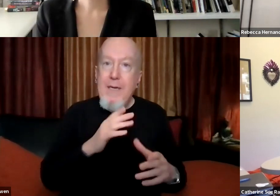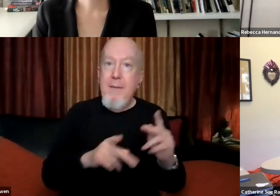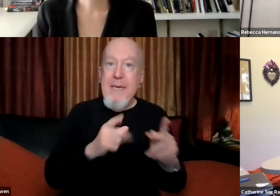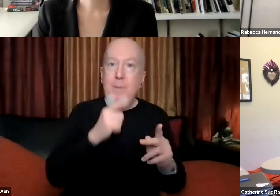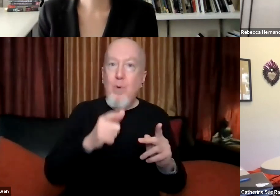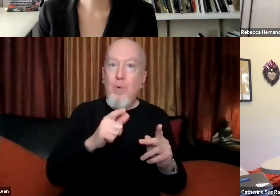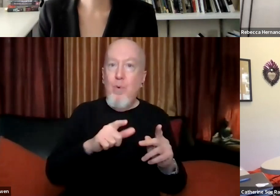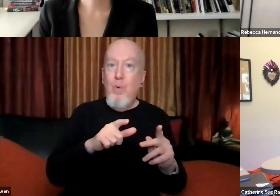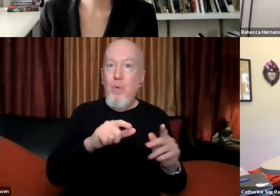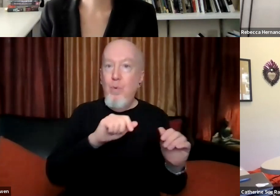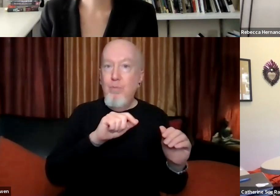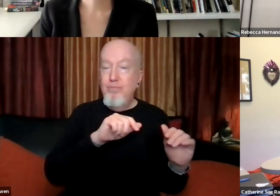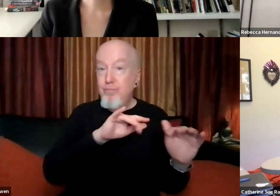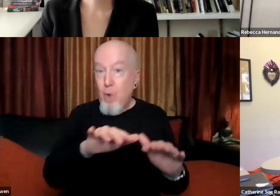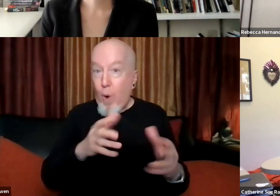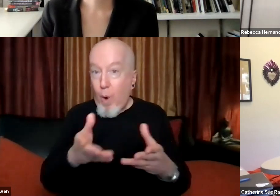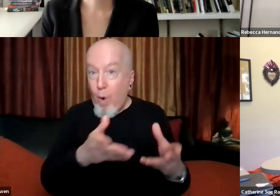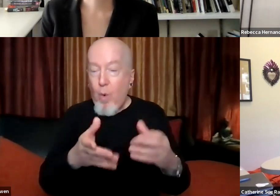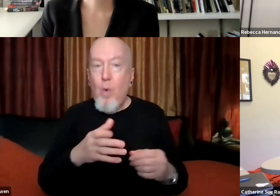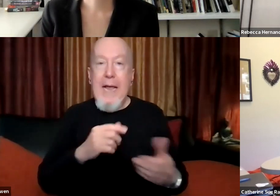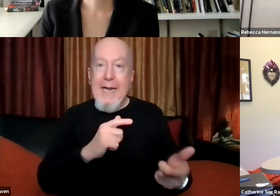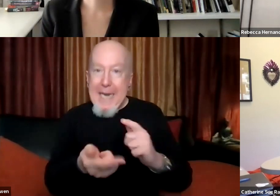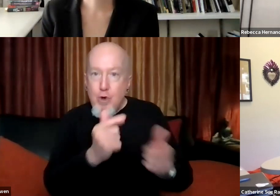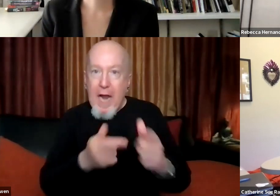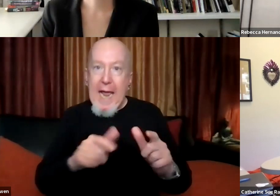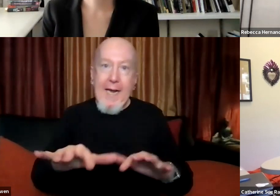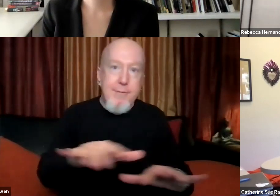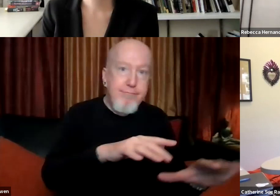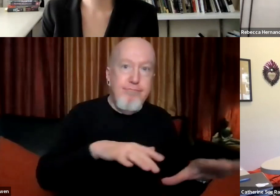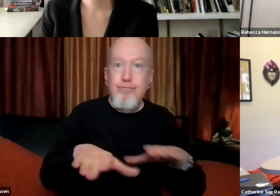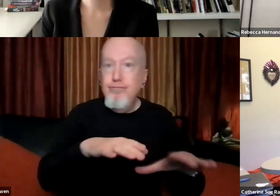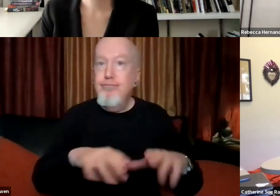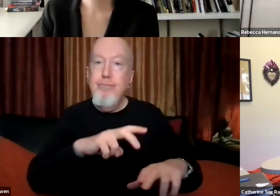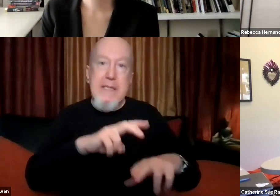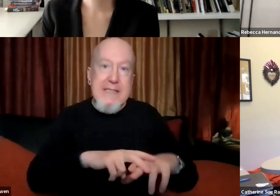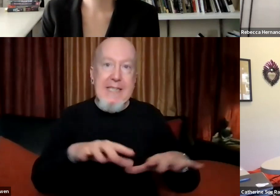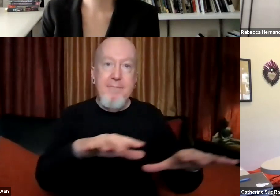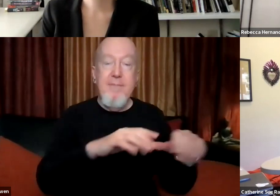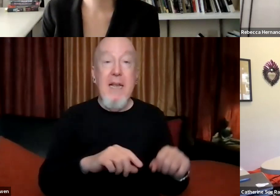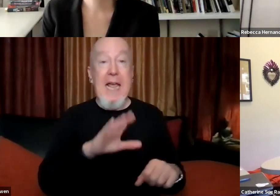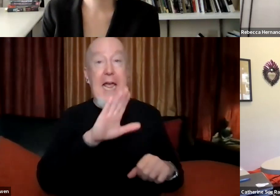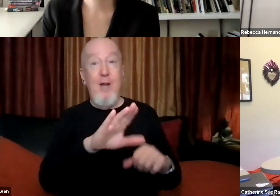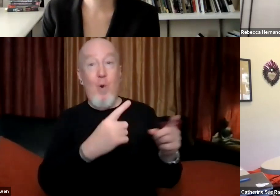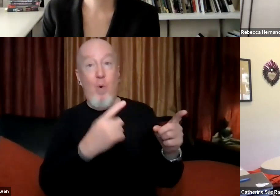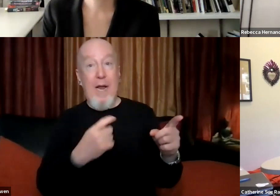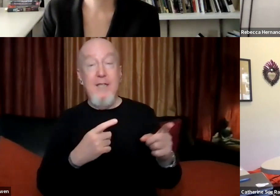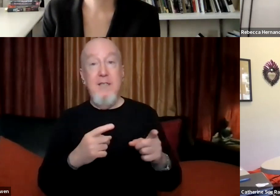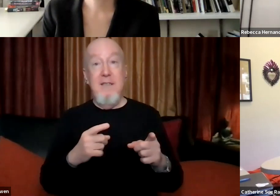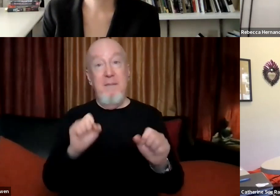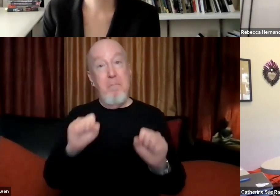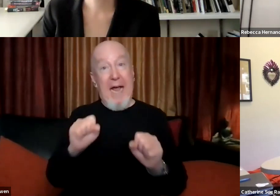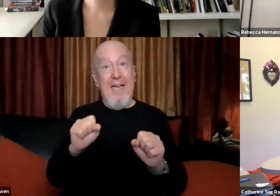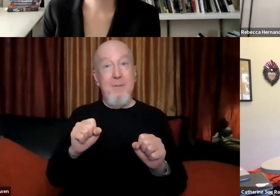the memorial itself. Now, regarding your question, are all-inclusive monuments